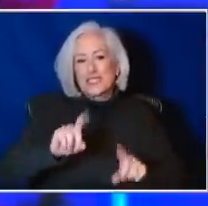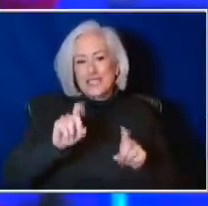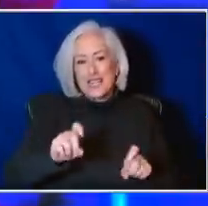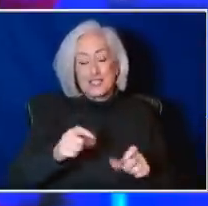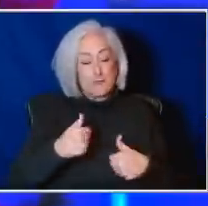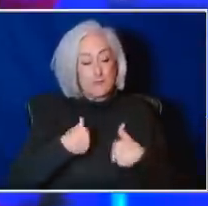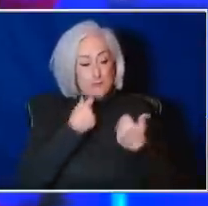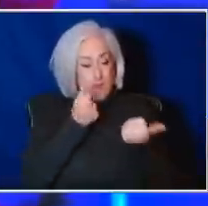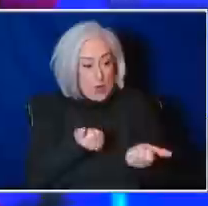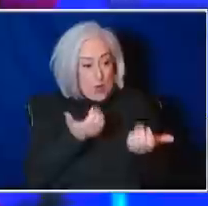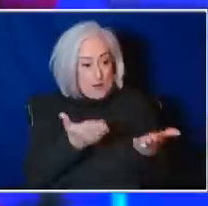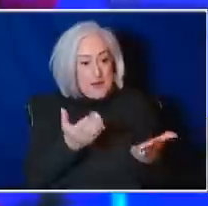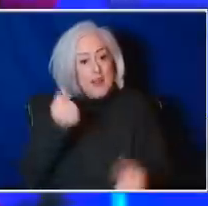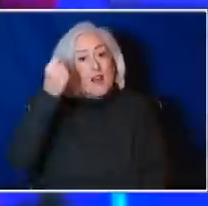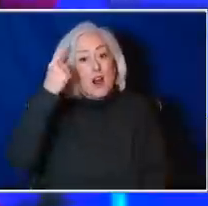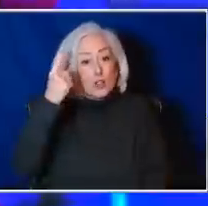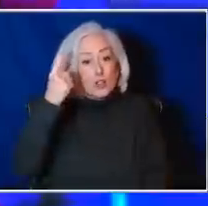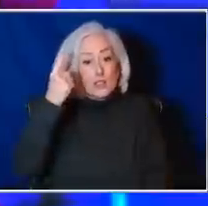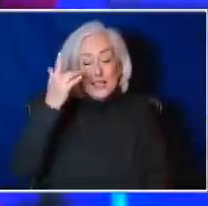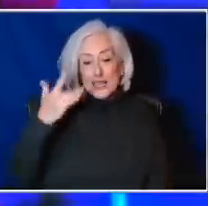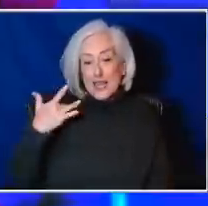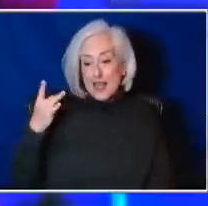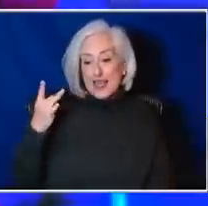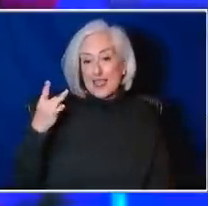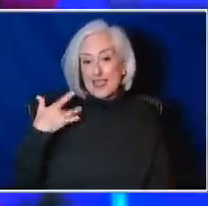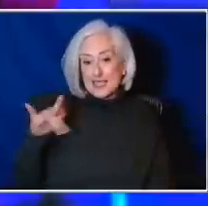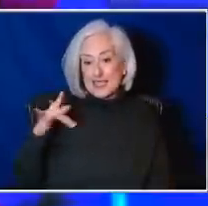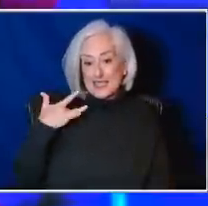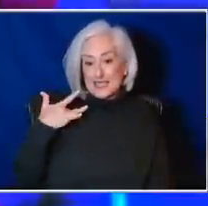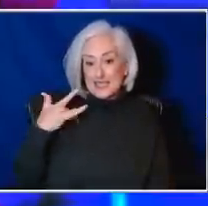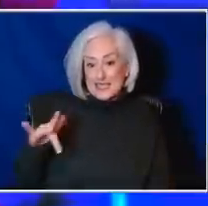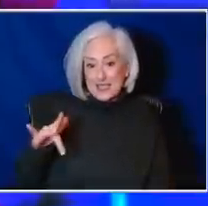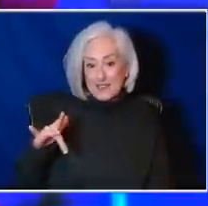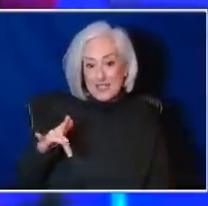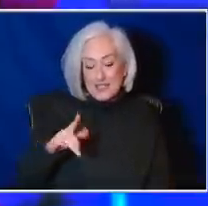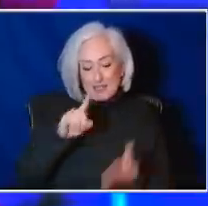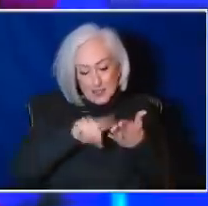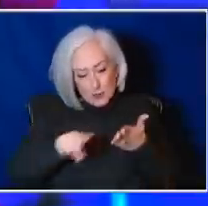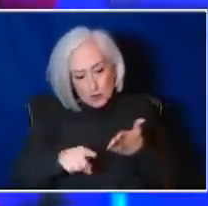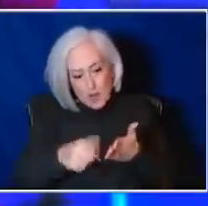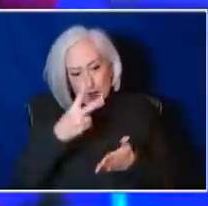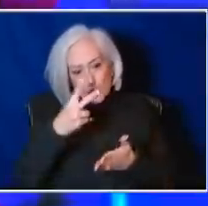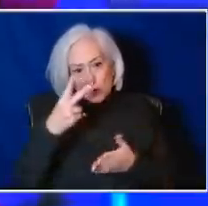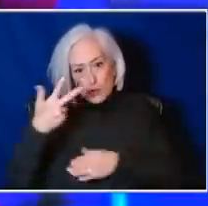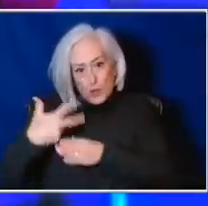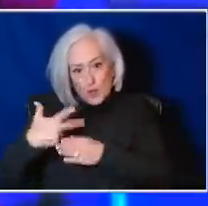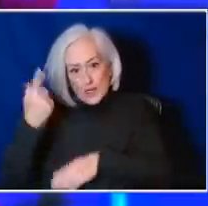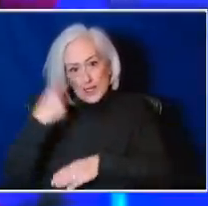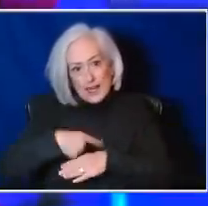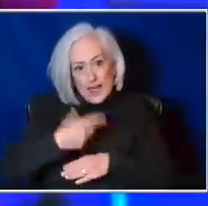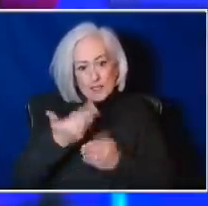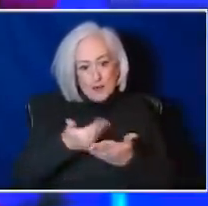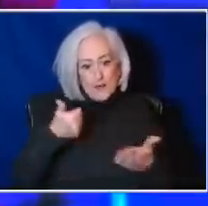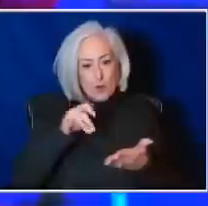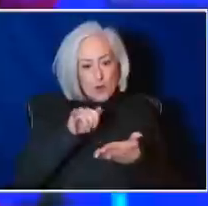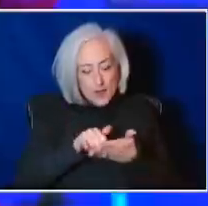sensitivity of those tests. You know, maybe wanting to check two or three days in a row before that, but understanding your own individual